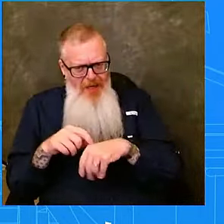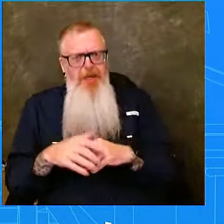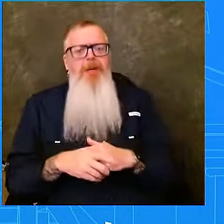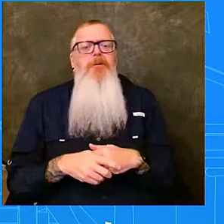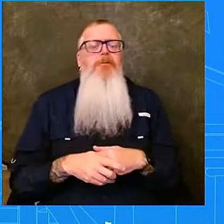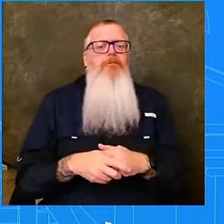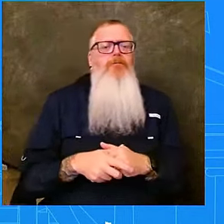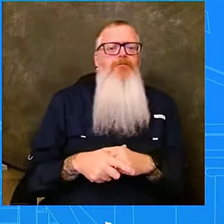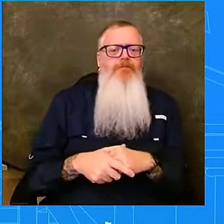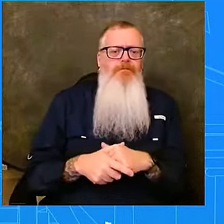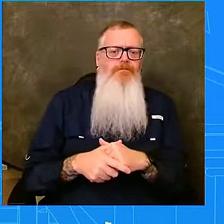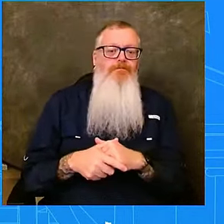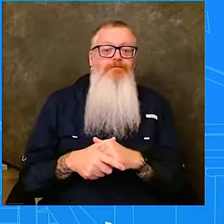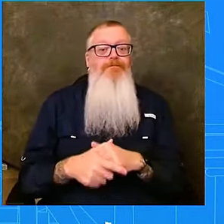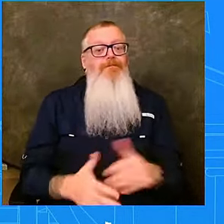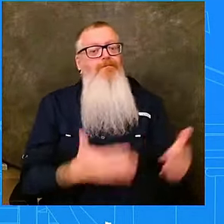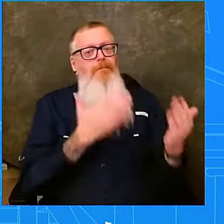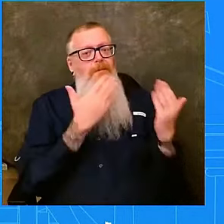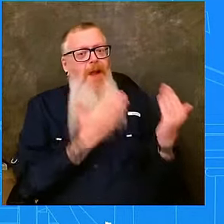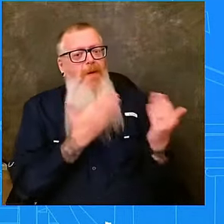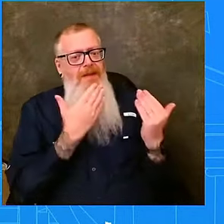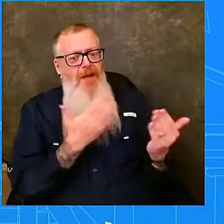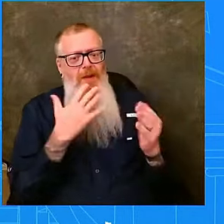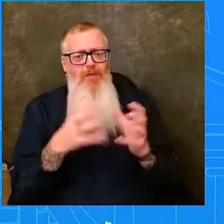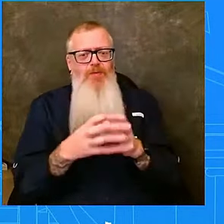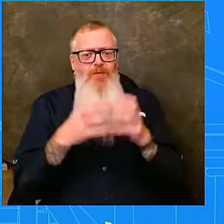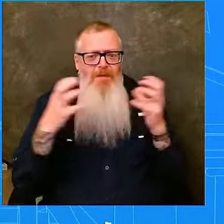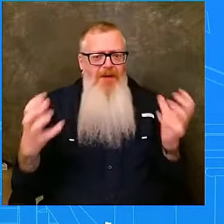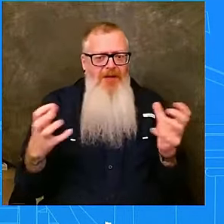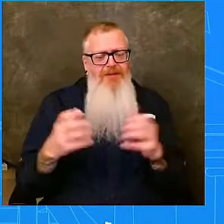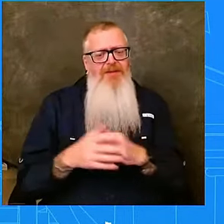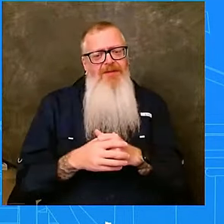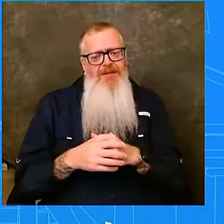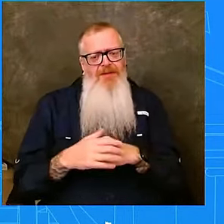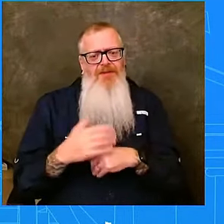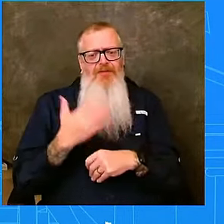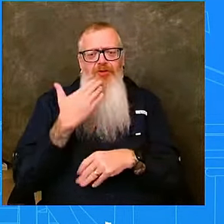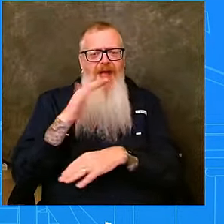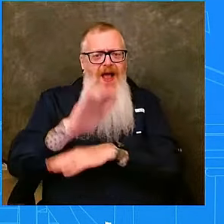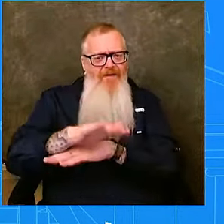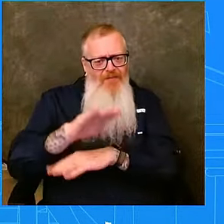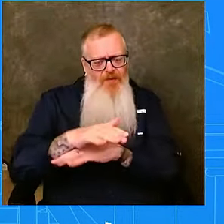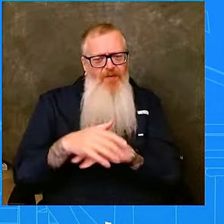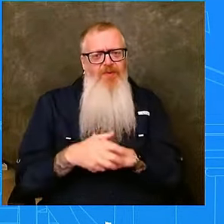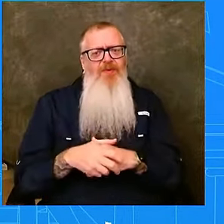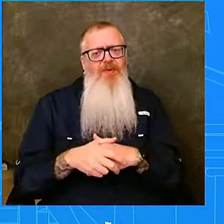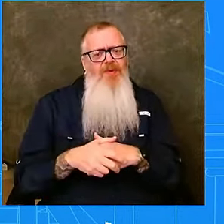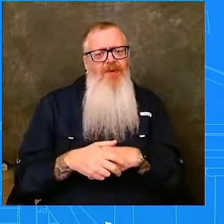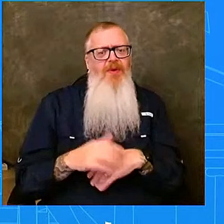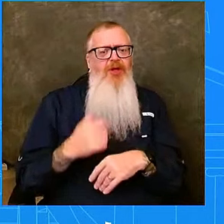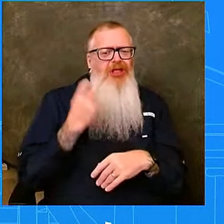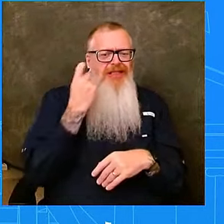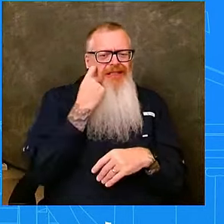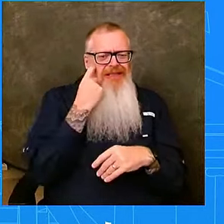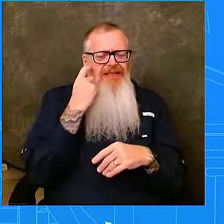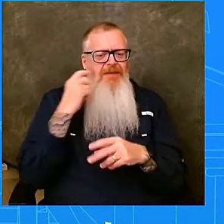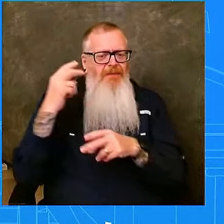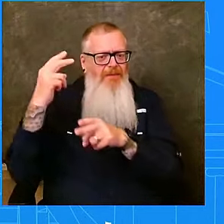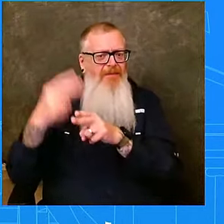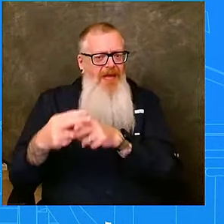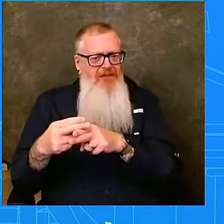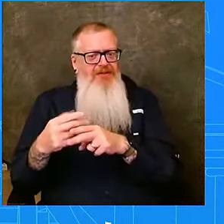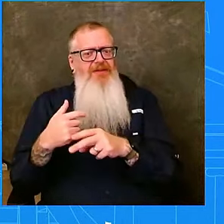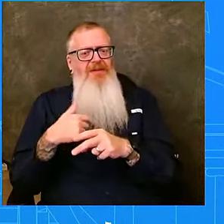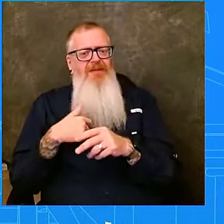much, Corrine. So good afternoon, everybody. As you just heard from Corrine, I just had an opportunity to brief